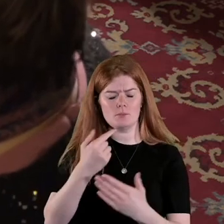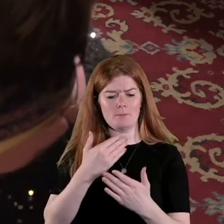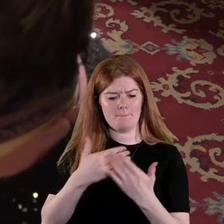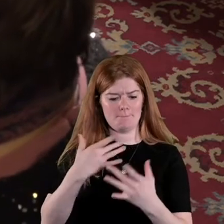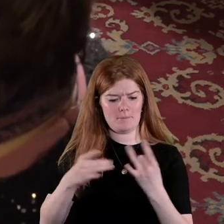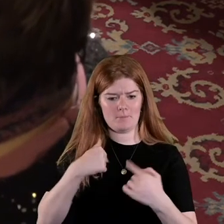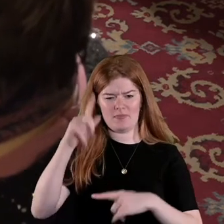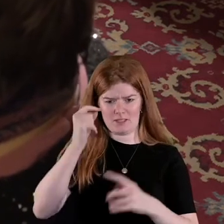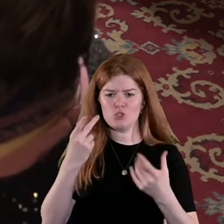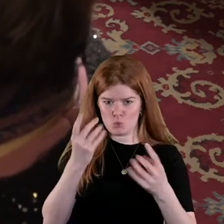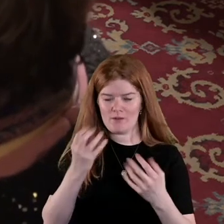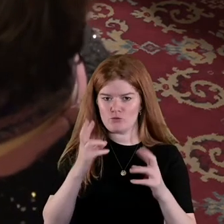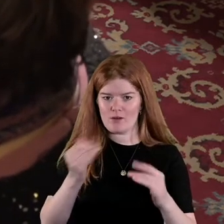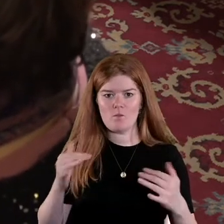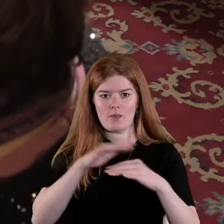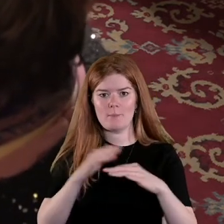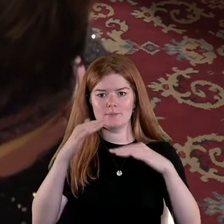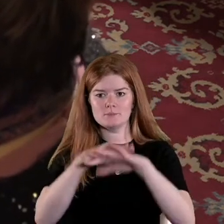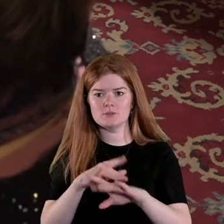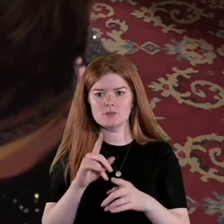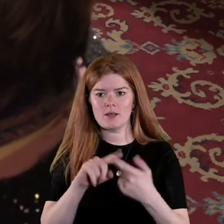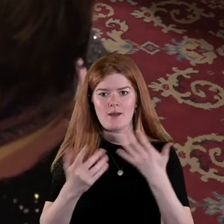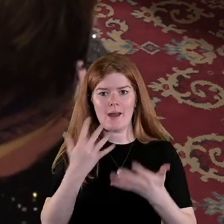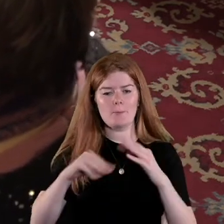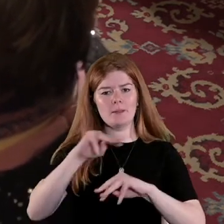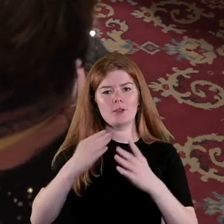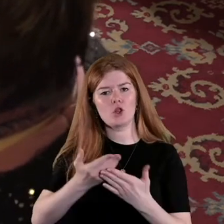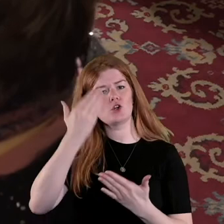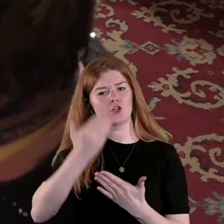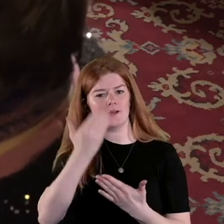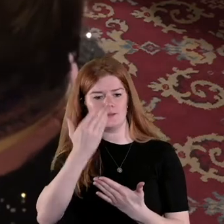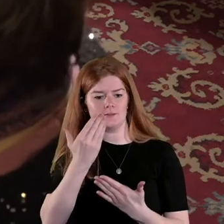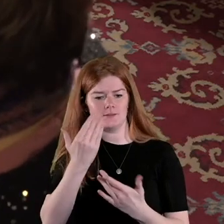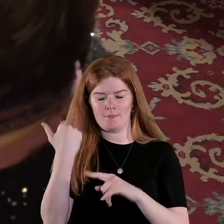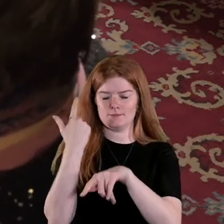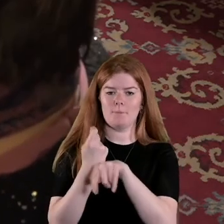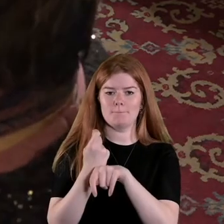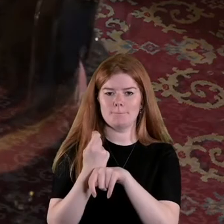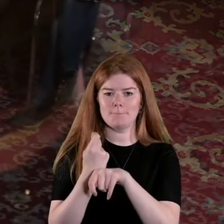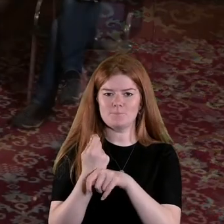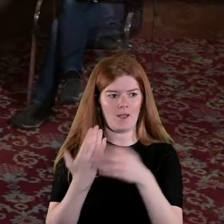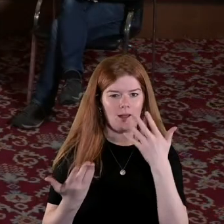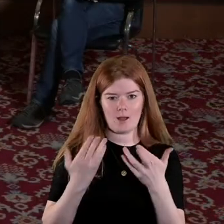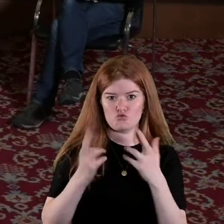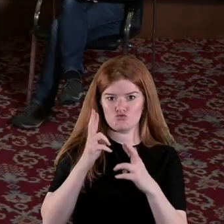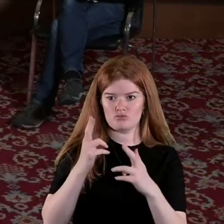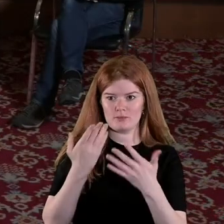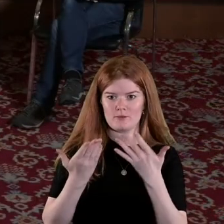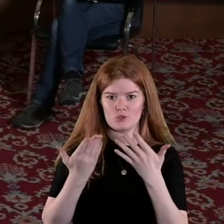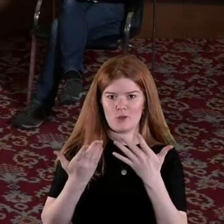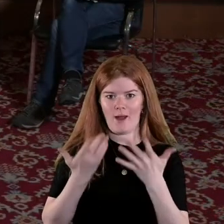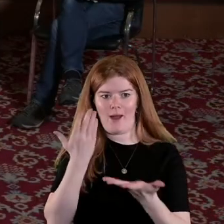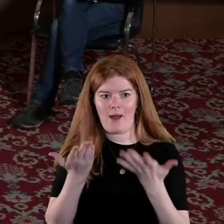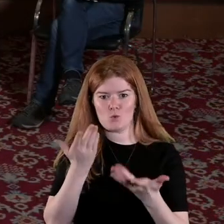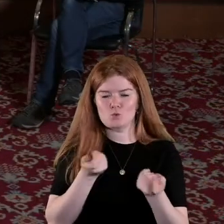are these crossovers in a way people are learning at that time how to conduct revolutions